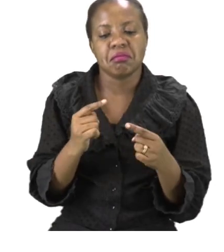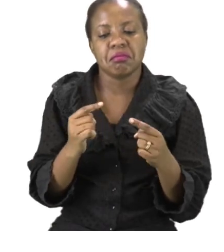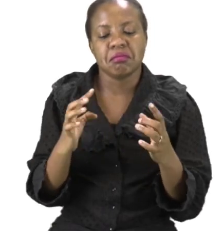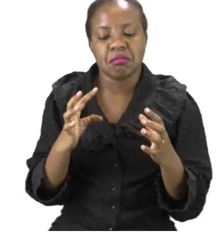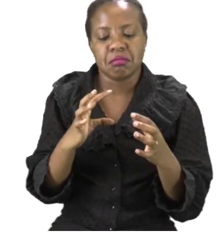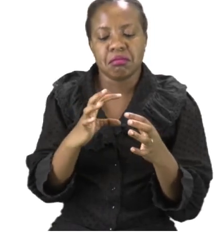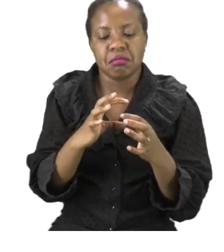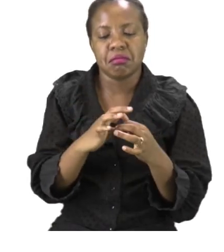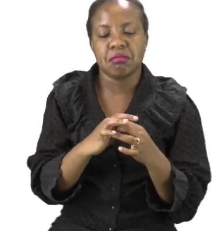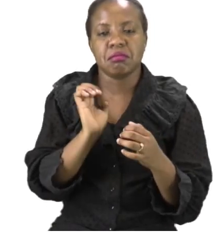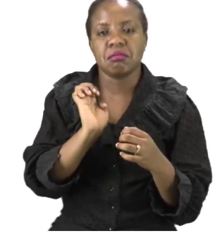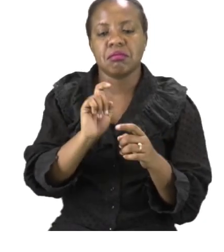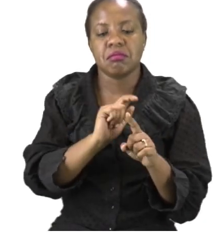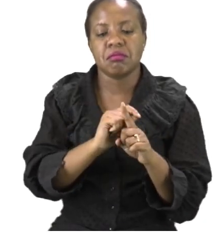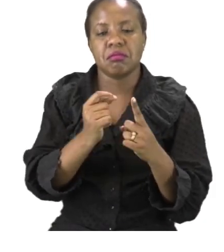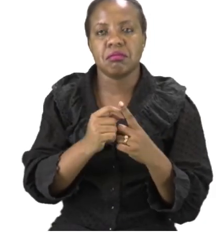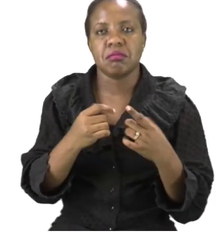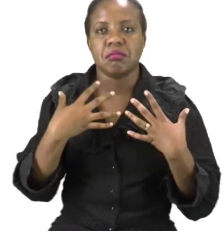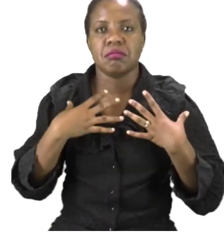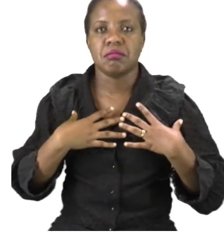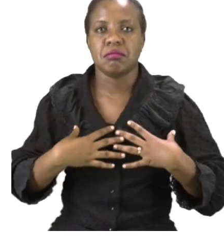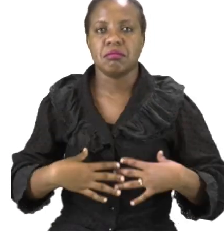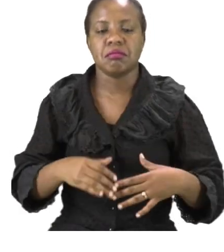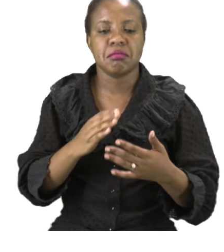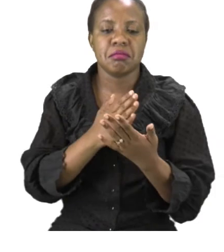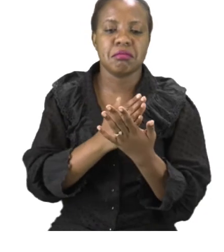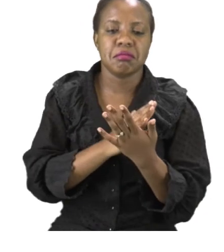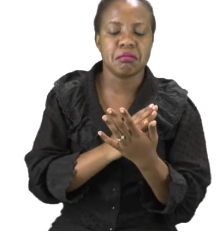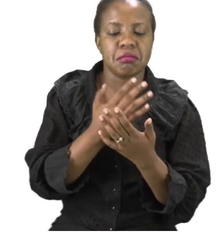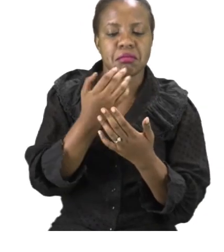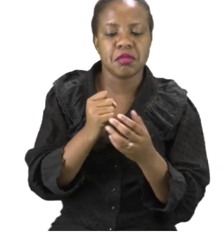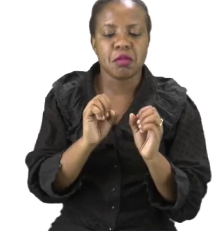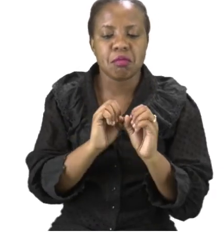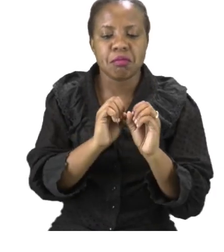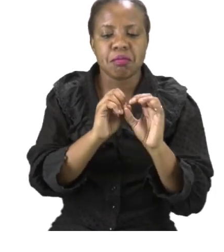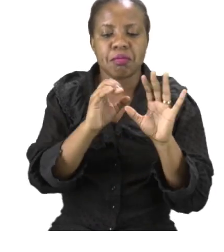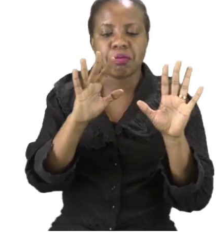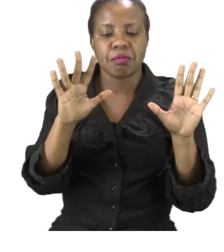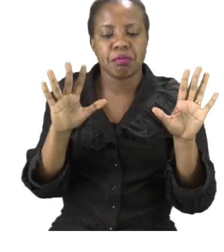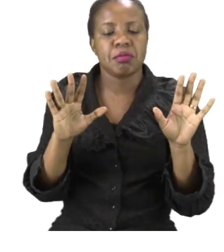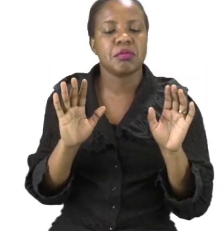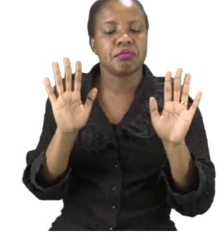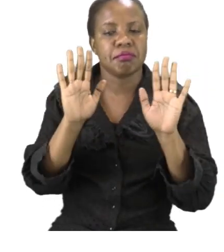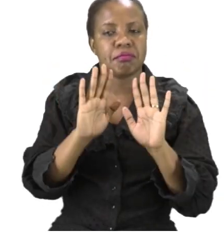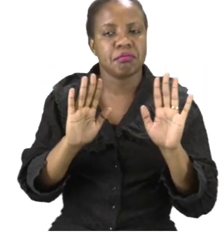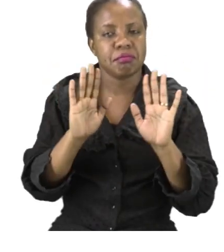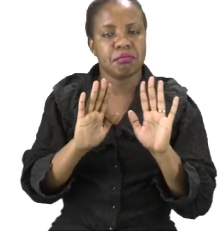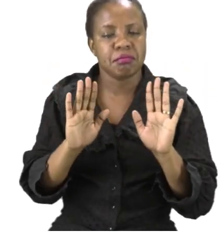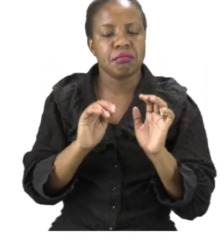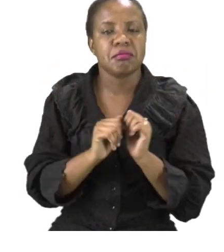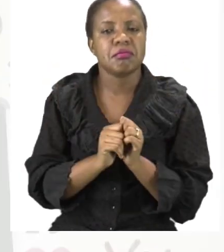Some people have beautiful colors like the bumble culture. They have